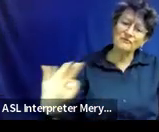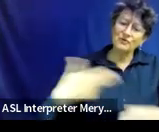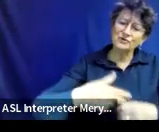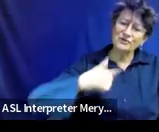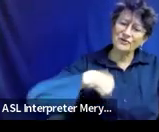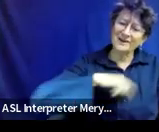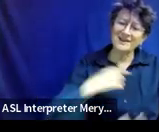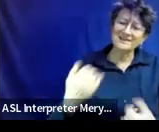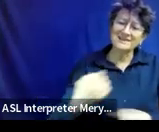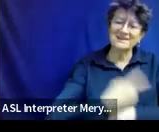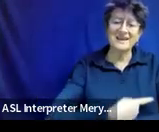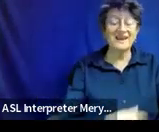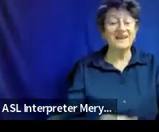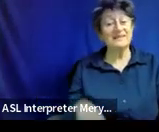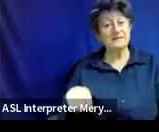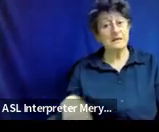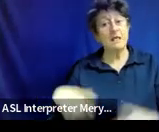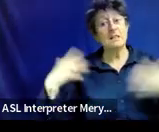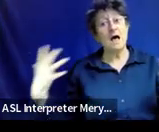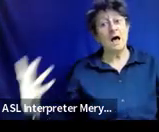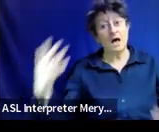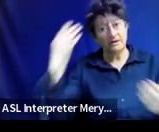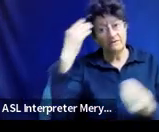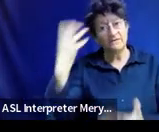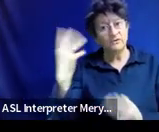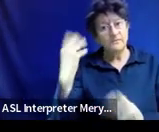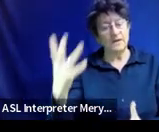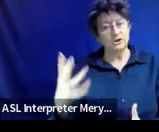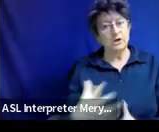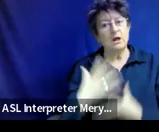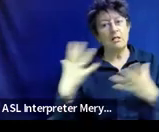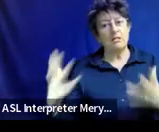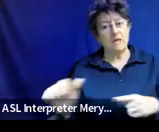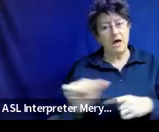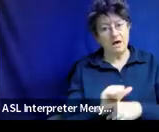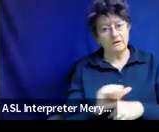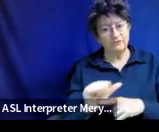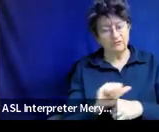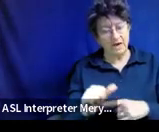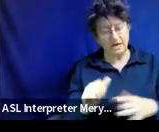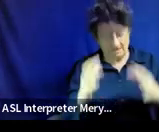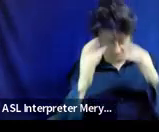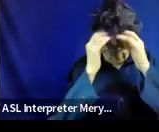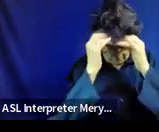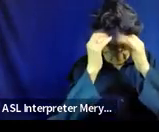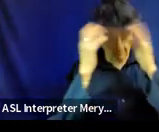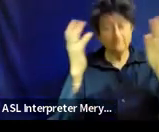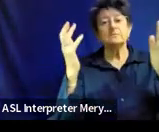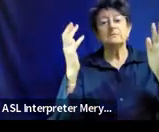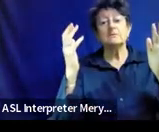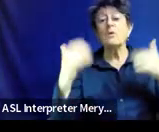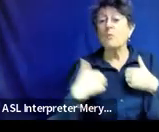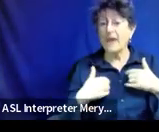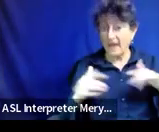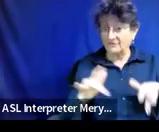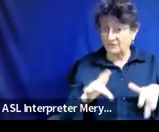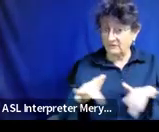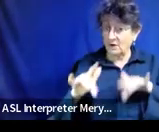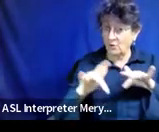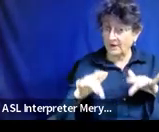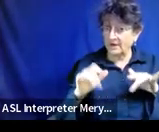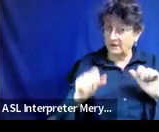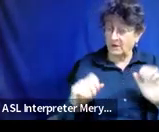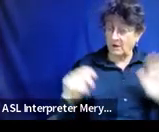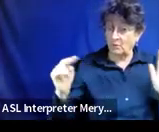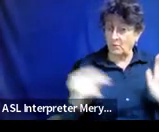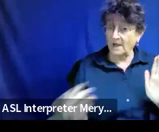This is a lot of information. It's a long training. It's a lot to take in, but we do have the recording. So